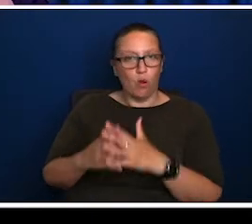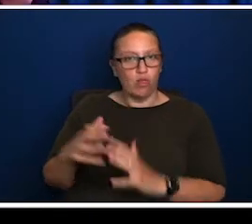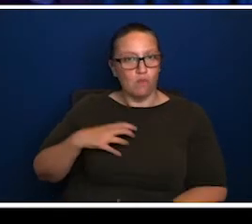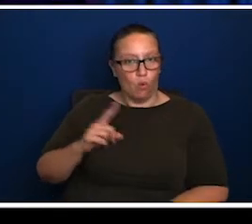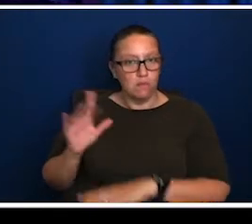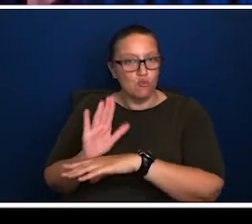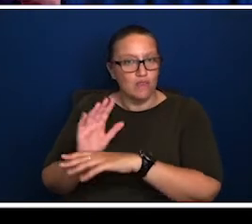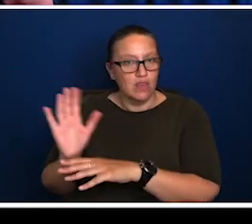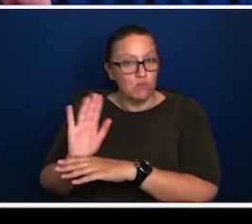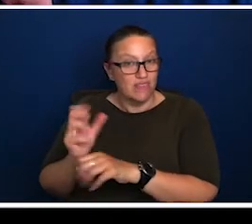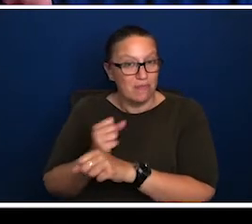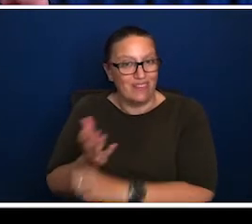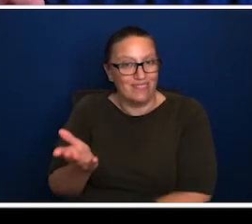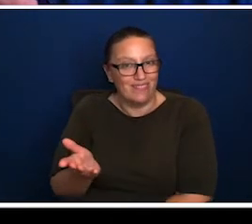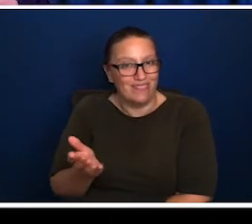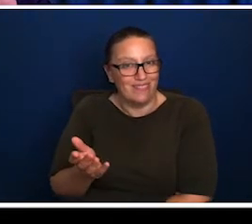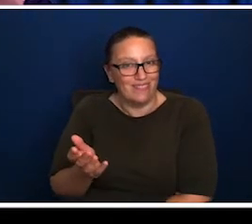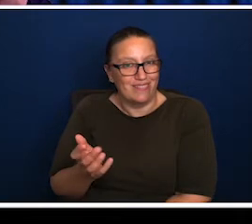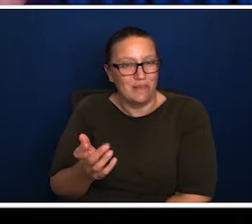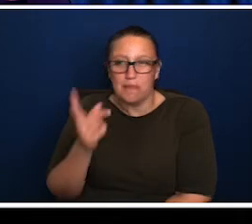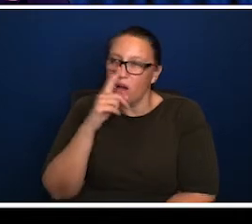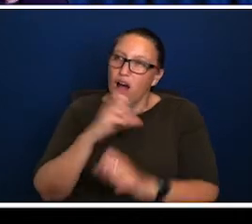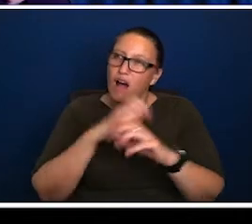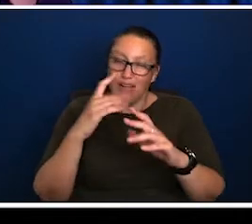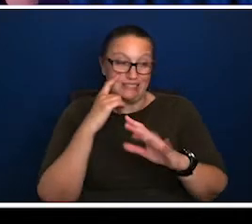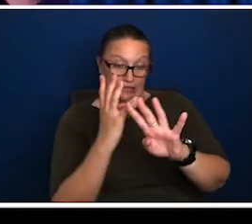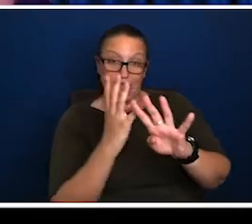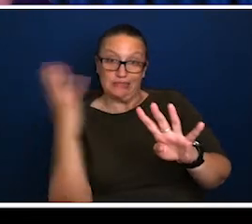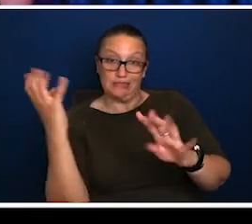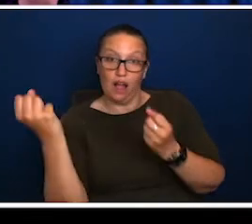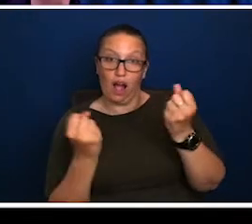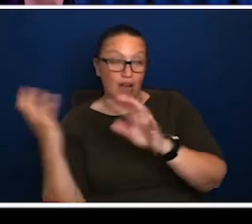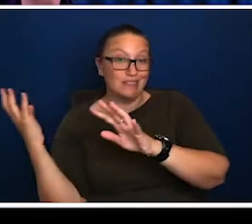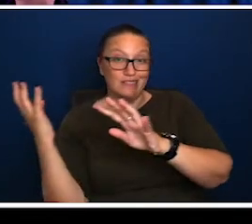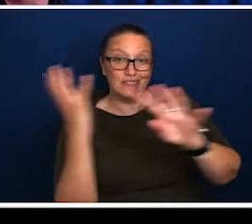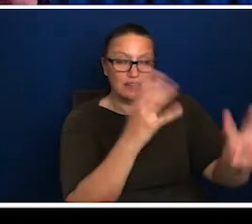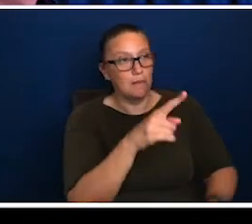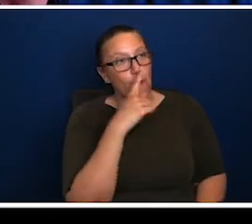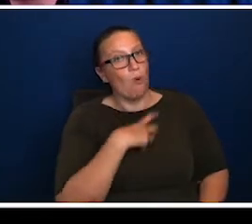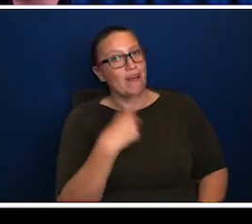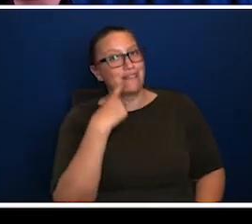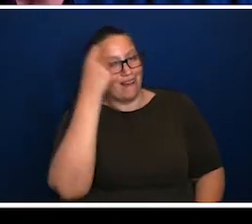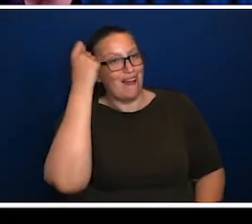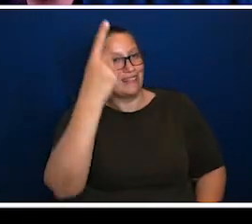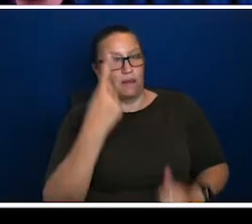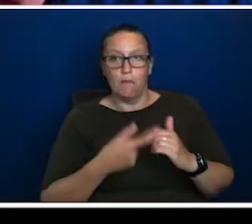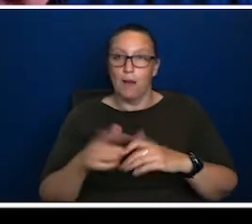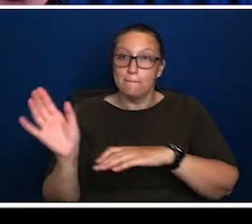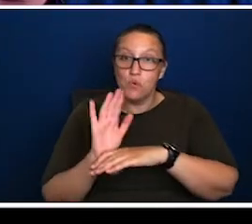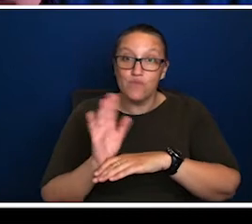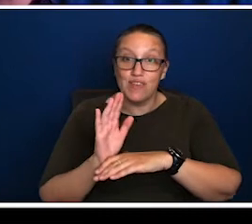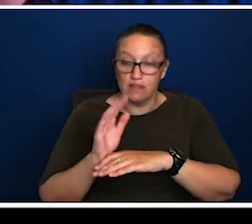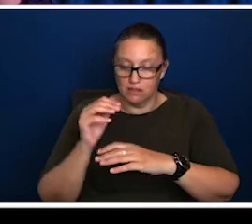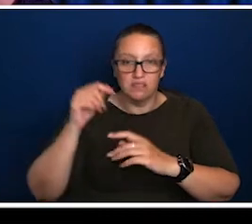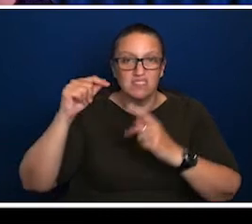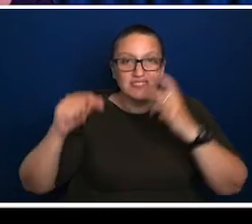the Gold Coast or go to the Sunshine Coast. You know, visual sense, that's an easier thing, but it's the least complicated part of the economic